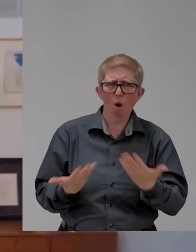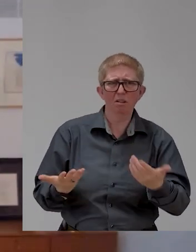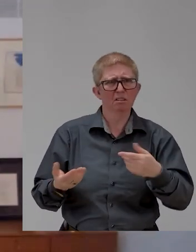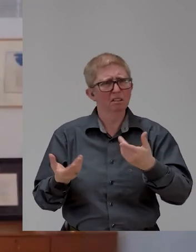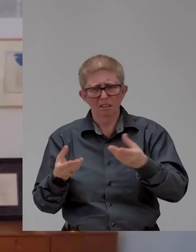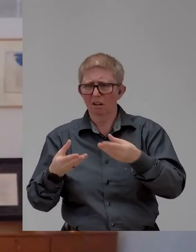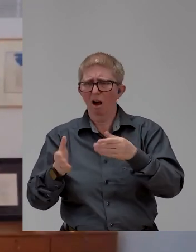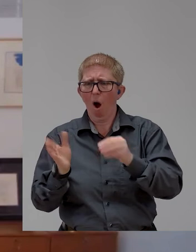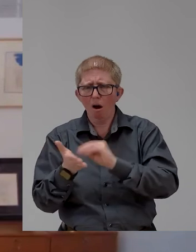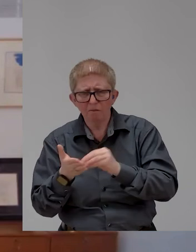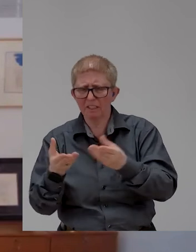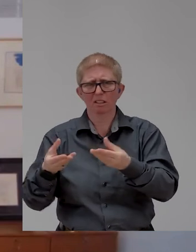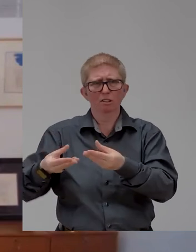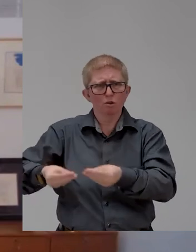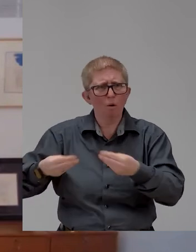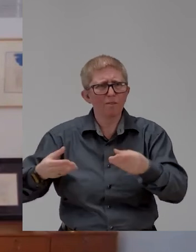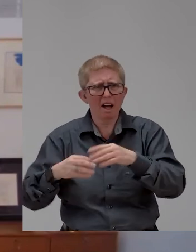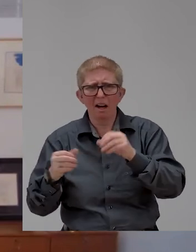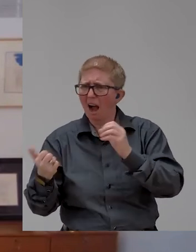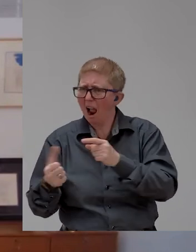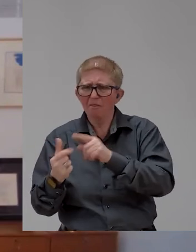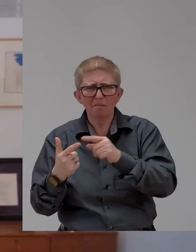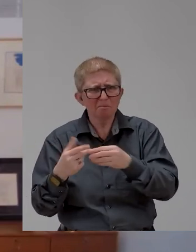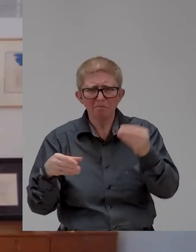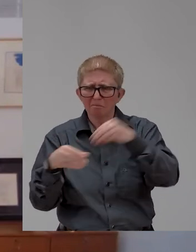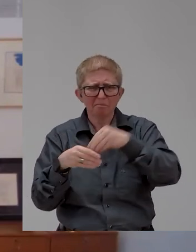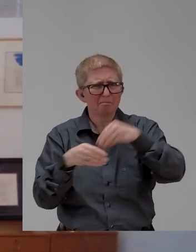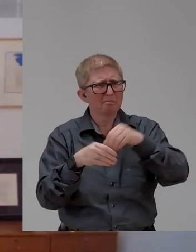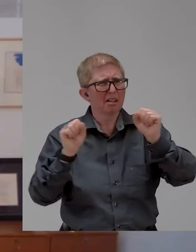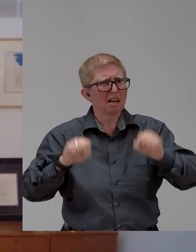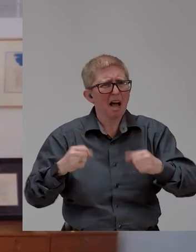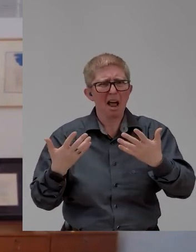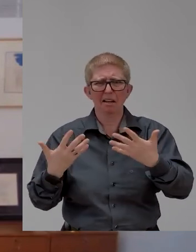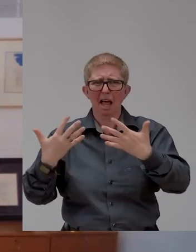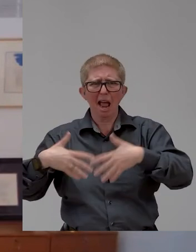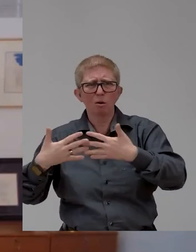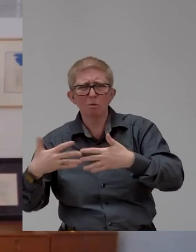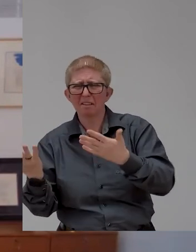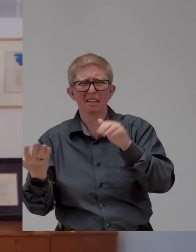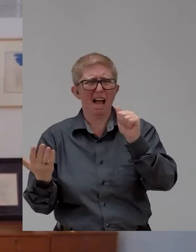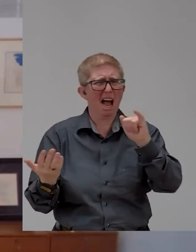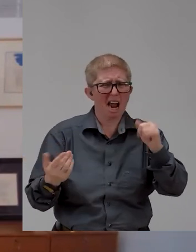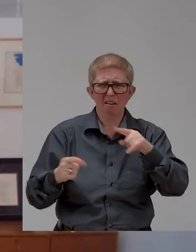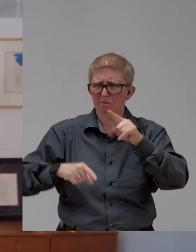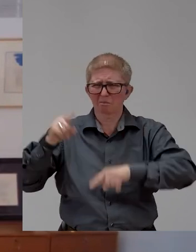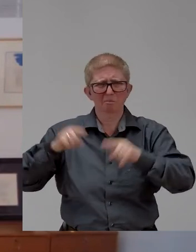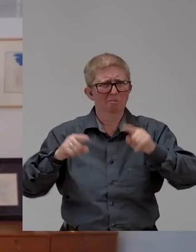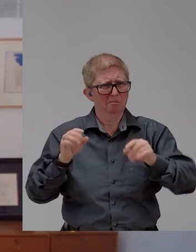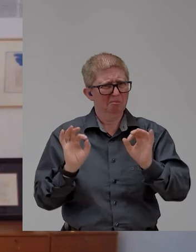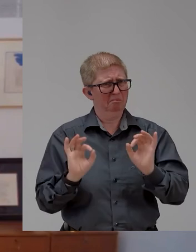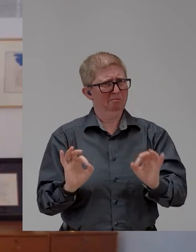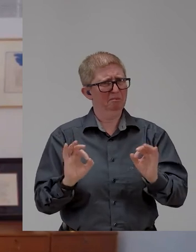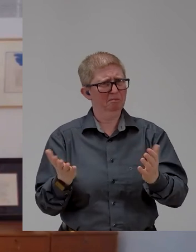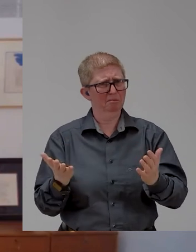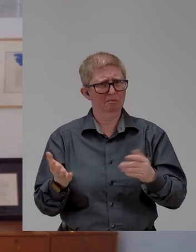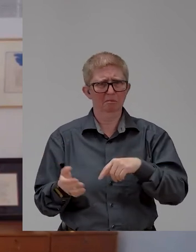basic accessibility features, some automation, some AI approaches. I hear some colleagues say, we should be proud of